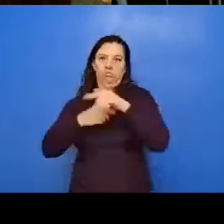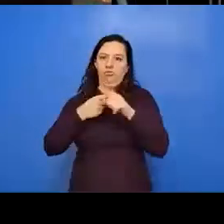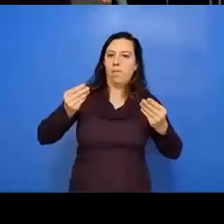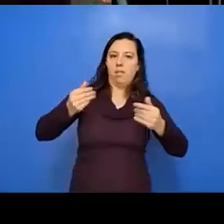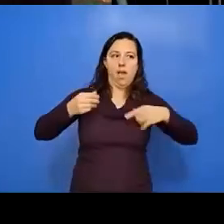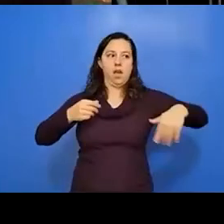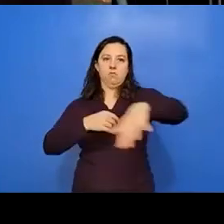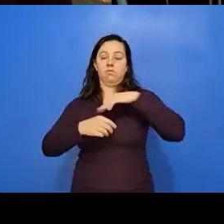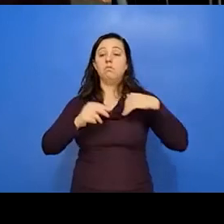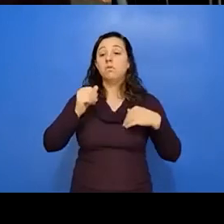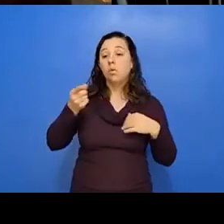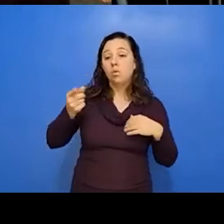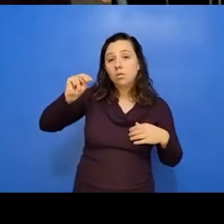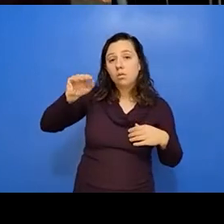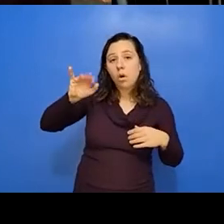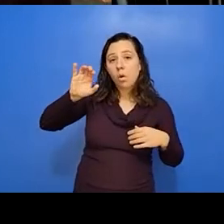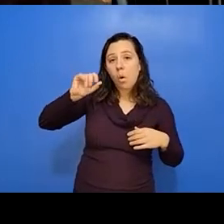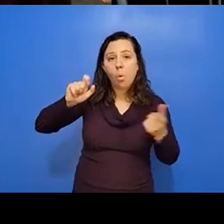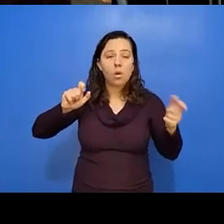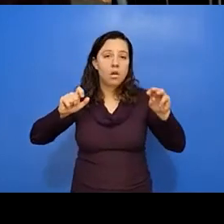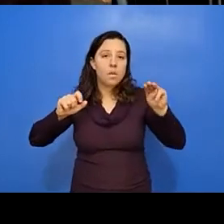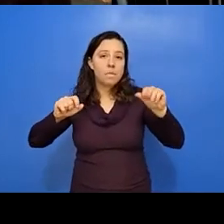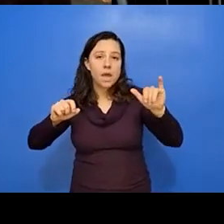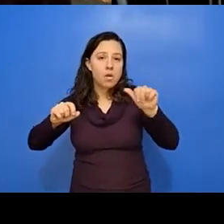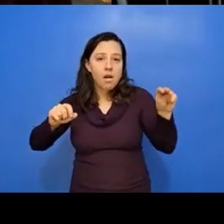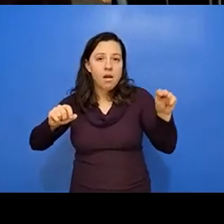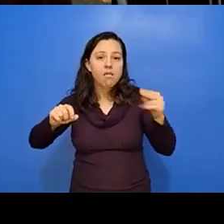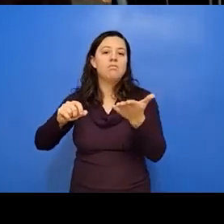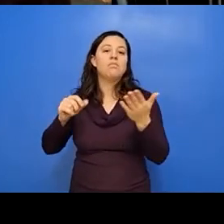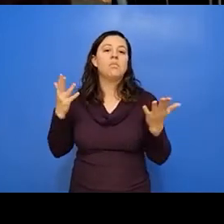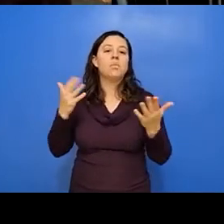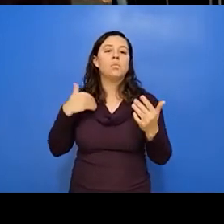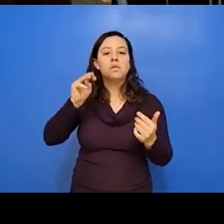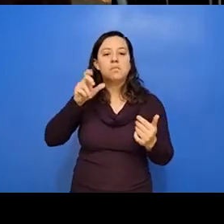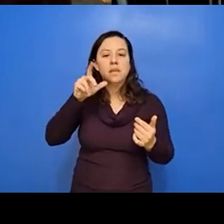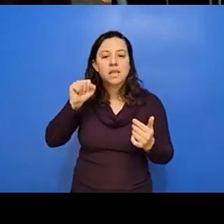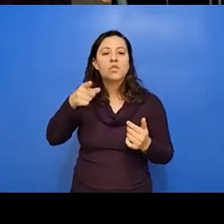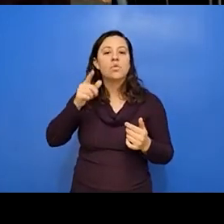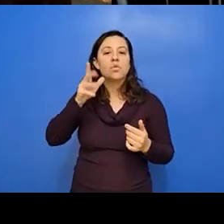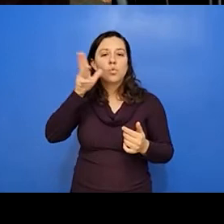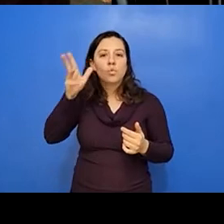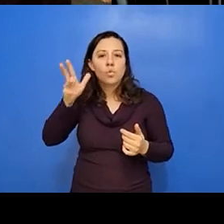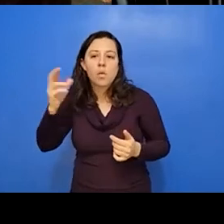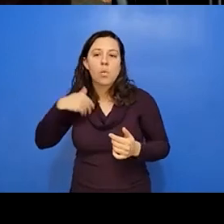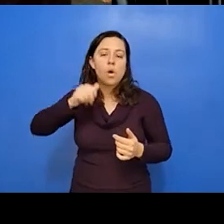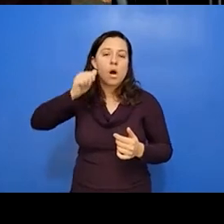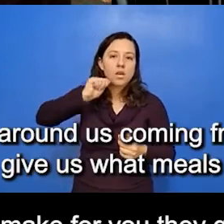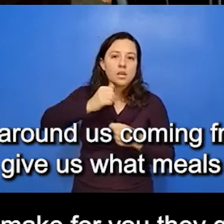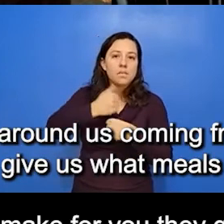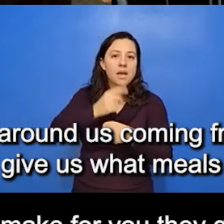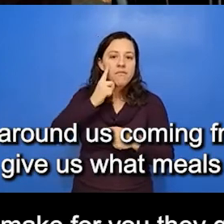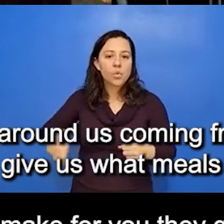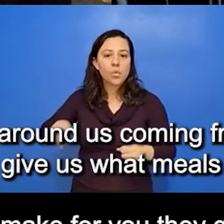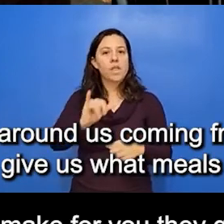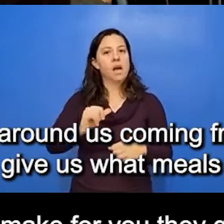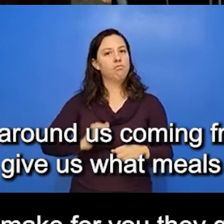Nicole or Marianne, give us, uh, what meals did your grandmother or your aunties make for you? They gave you pride in